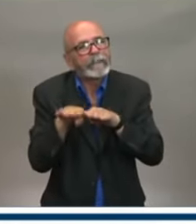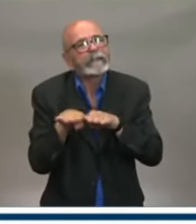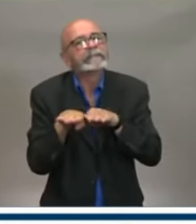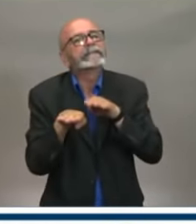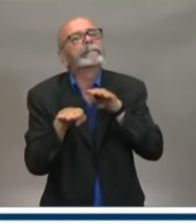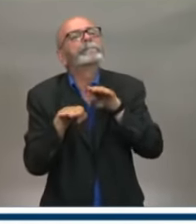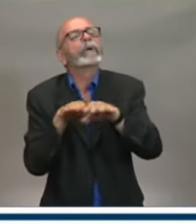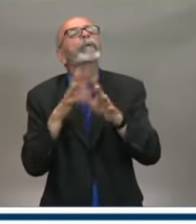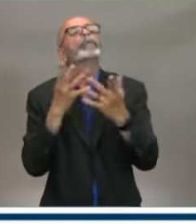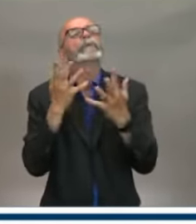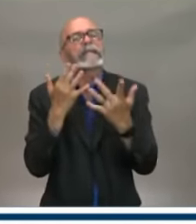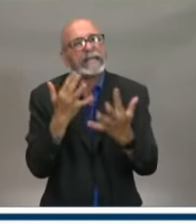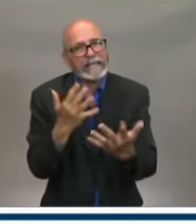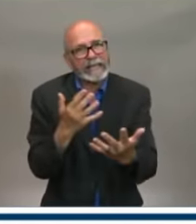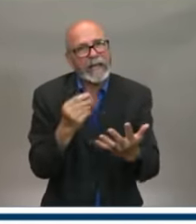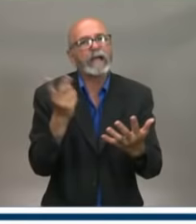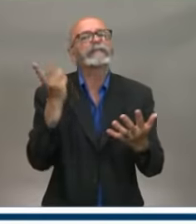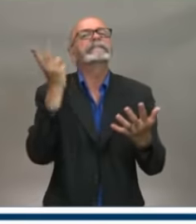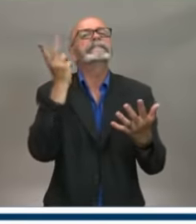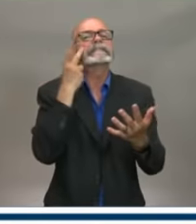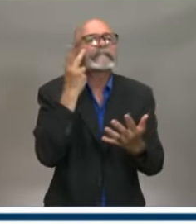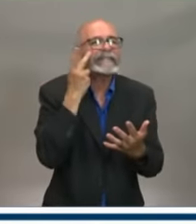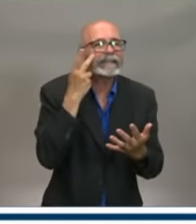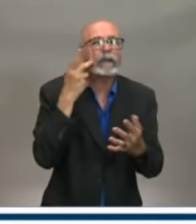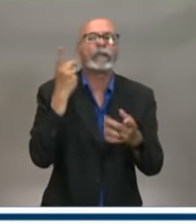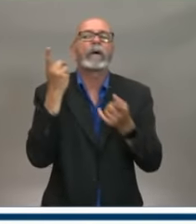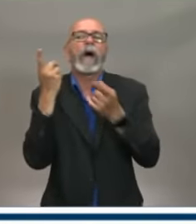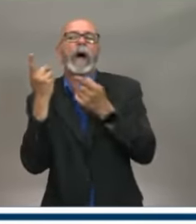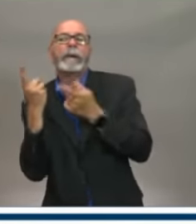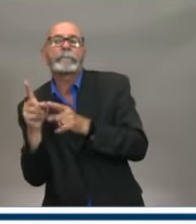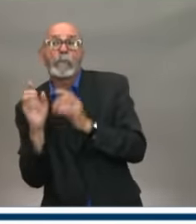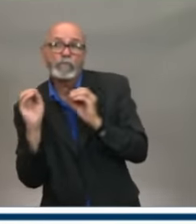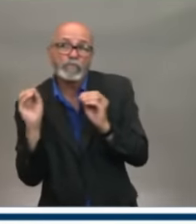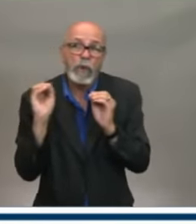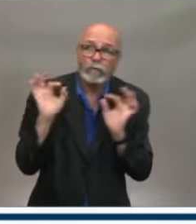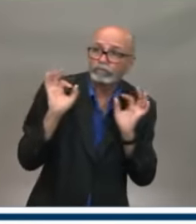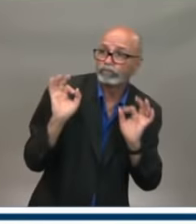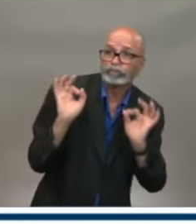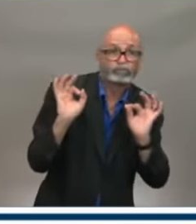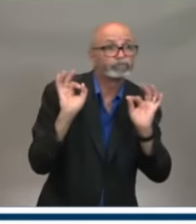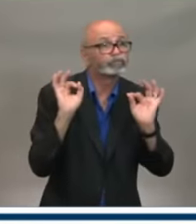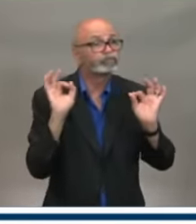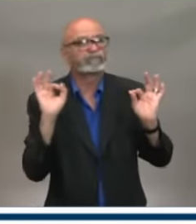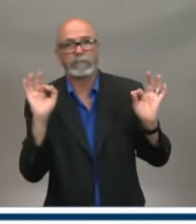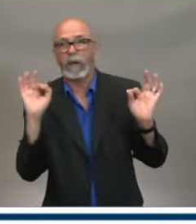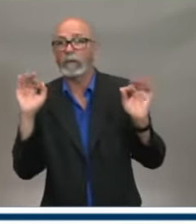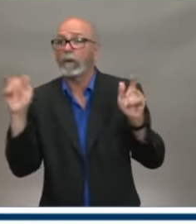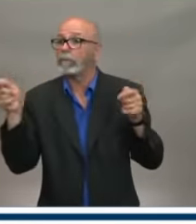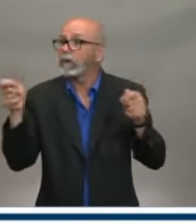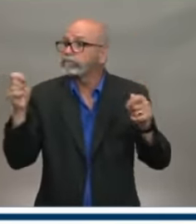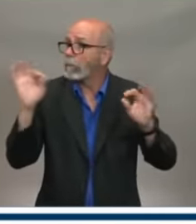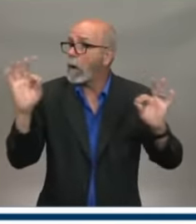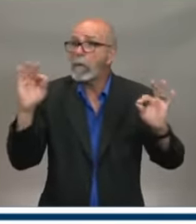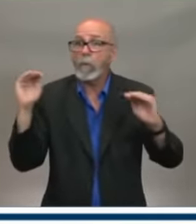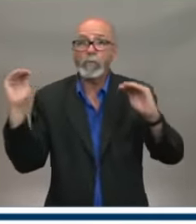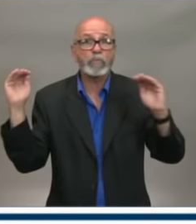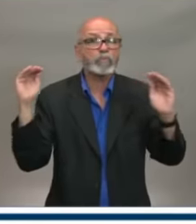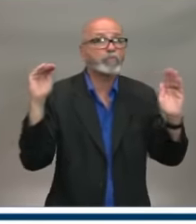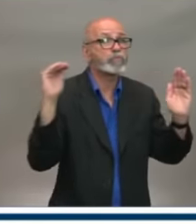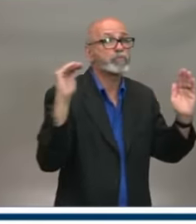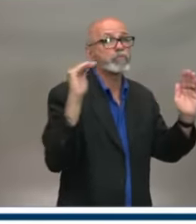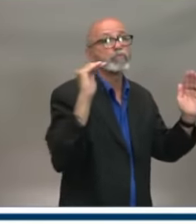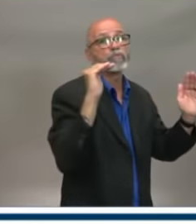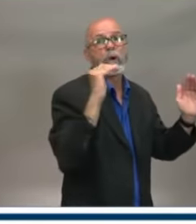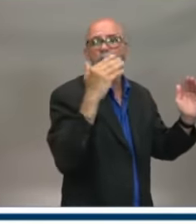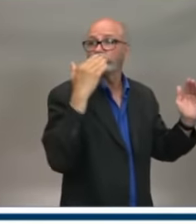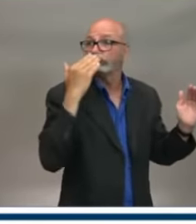we're introducing the right level of risk that we're able to manage, and then we monitor that, and if things continue to progress, then we